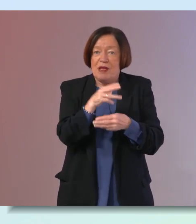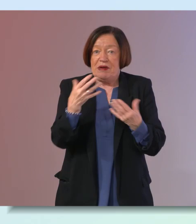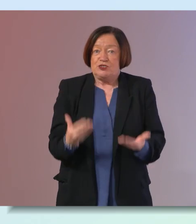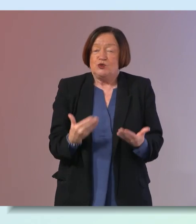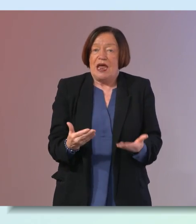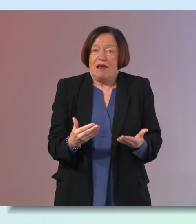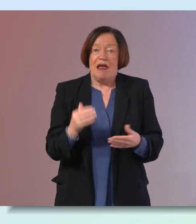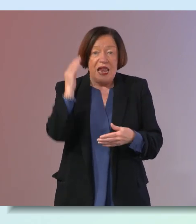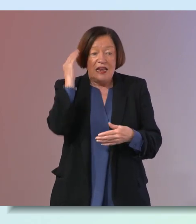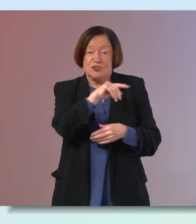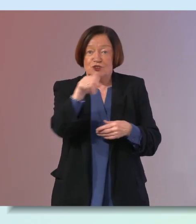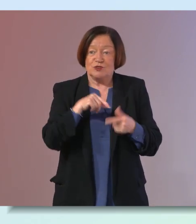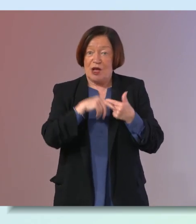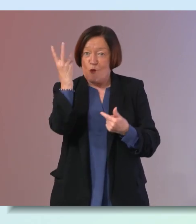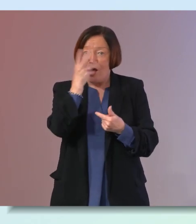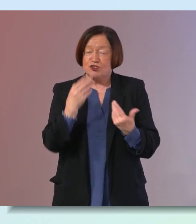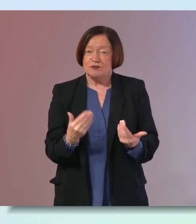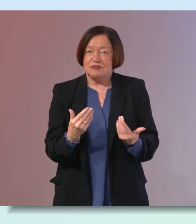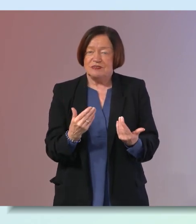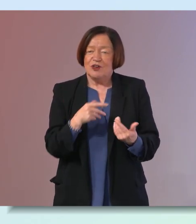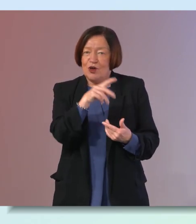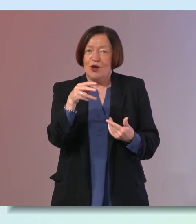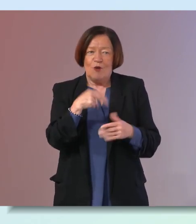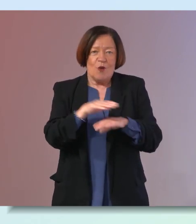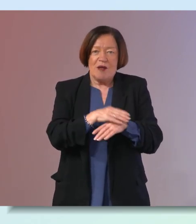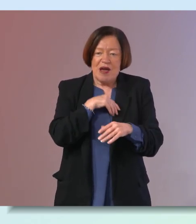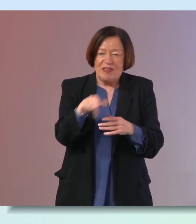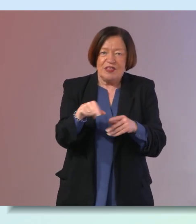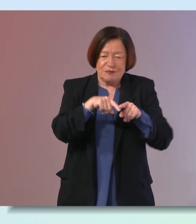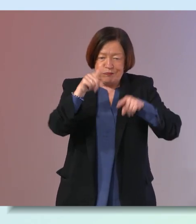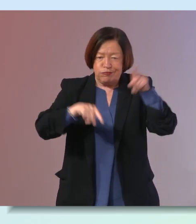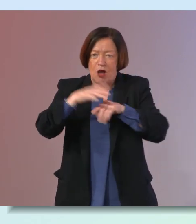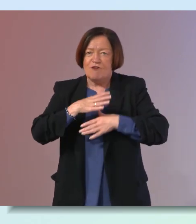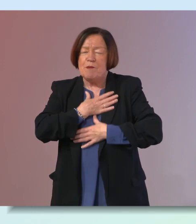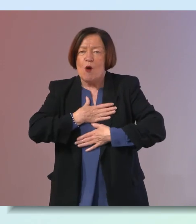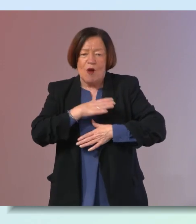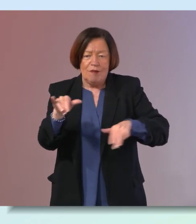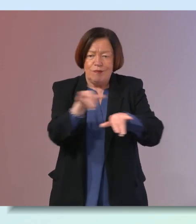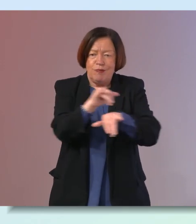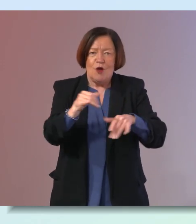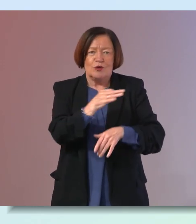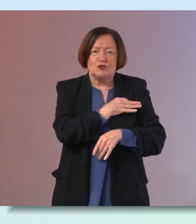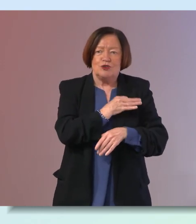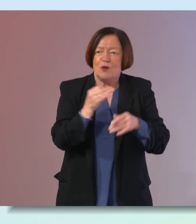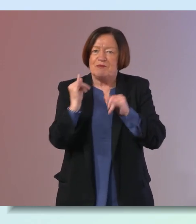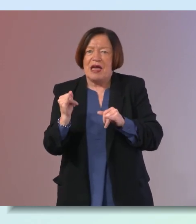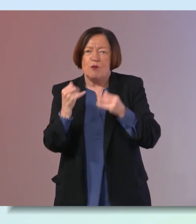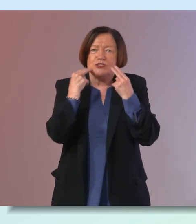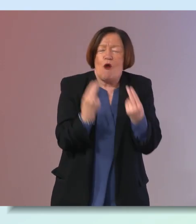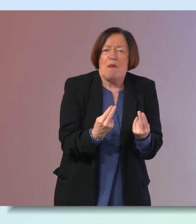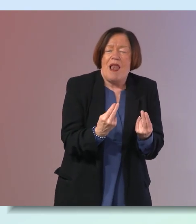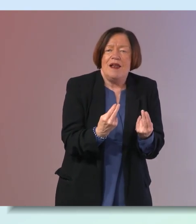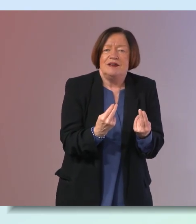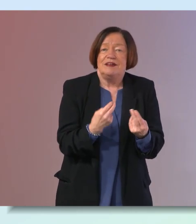listening to us and watching and saying you know what where am i in this spectrum of emotion and what's a bad one and what's a good one what's normal well